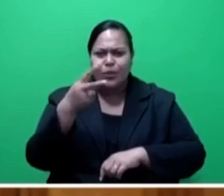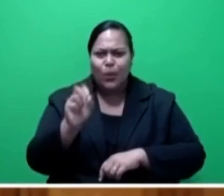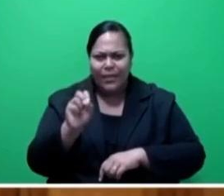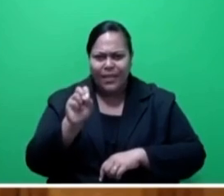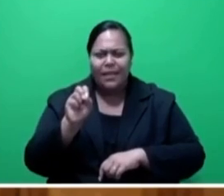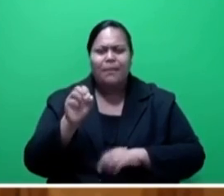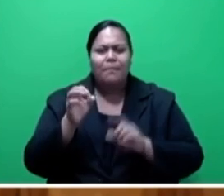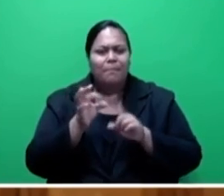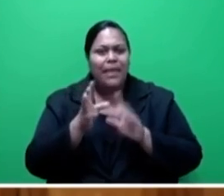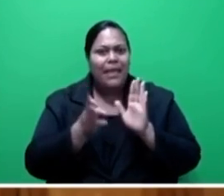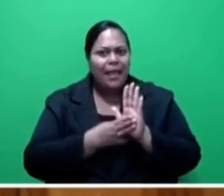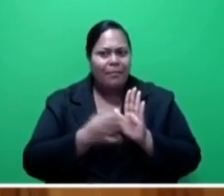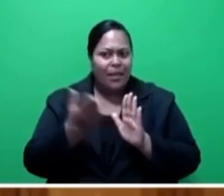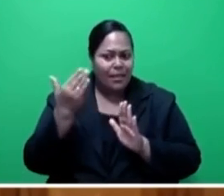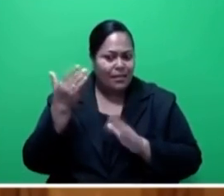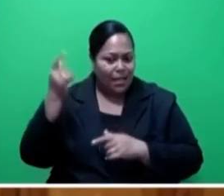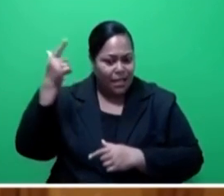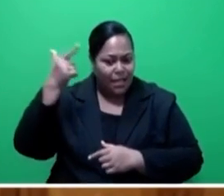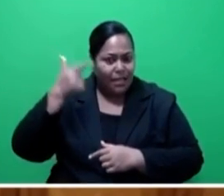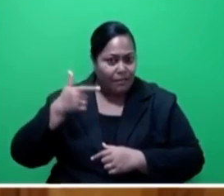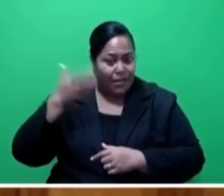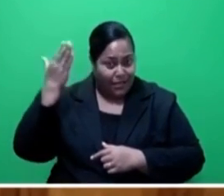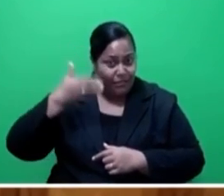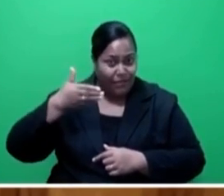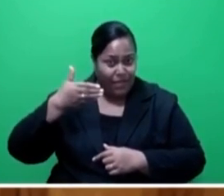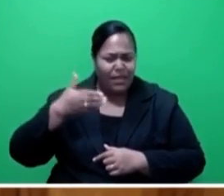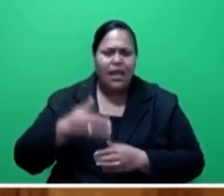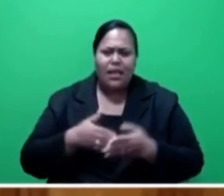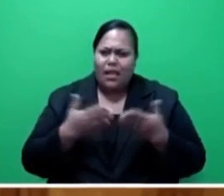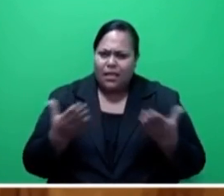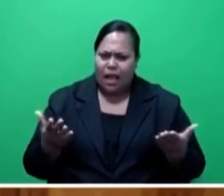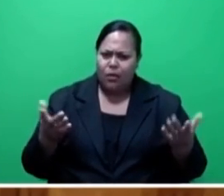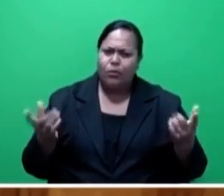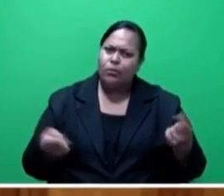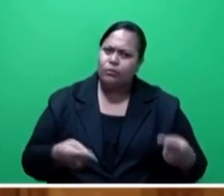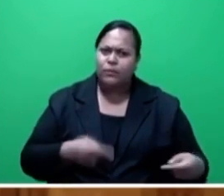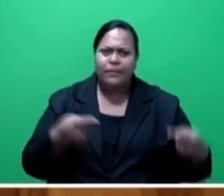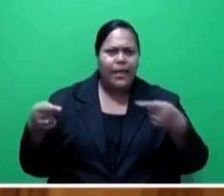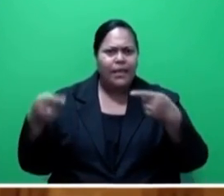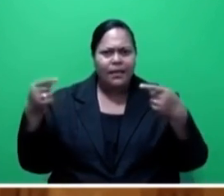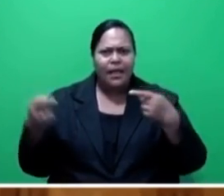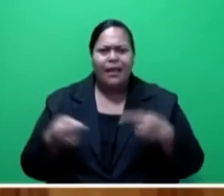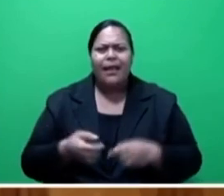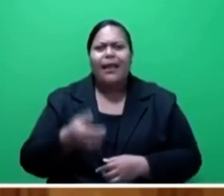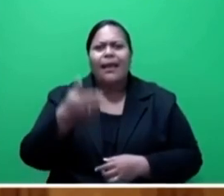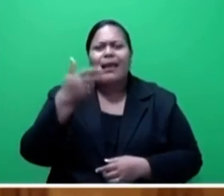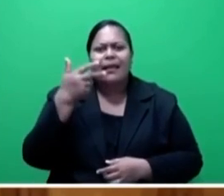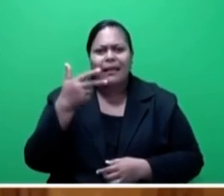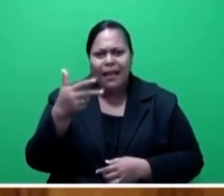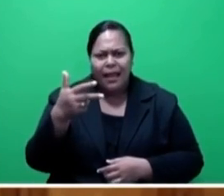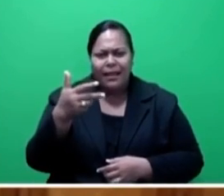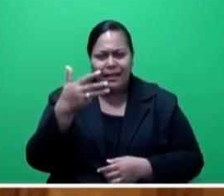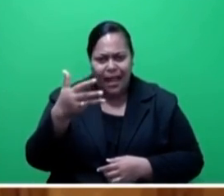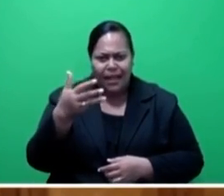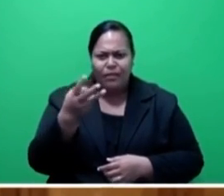and to be debated now at 9.48 p.m. and to be made law within the next few minutes.